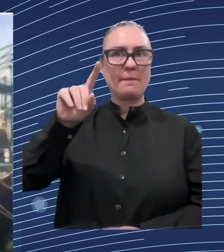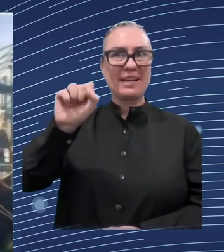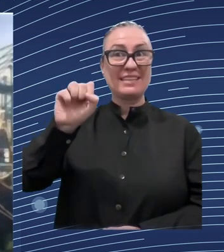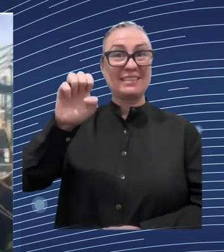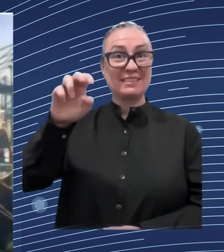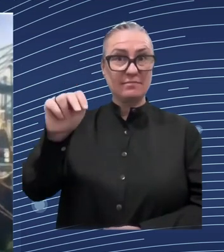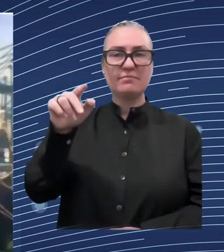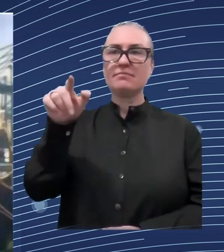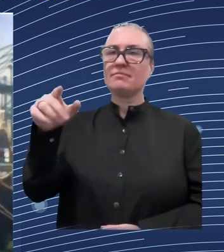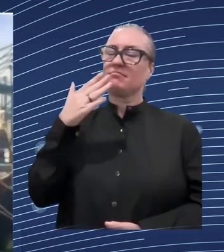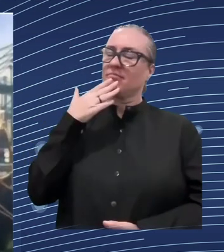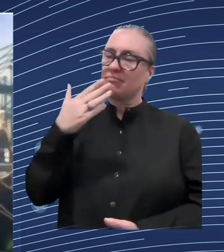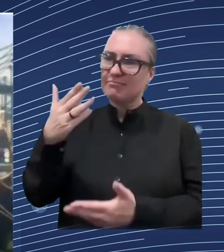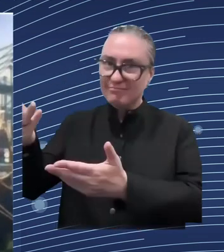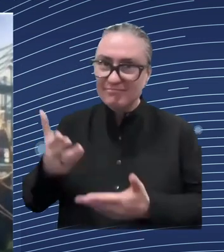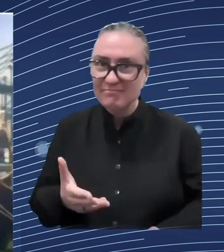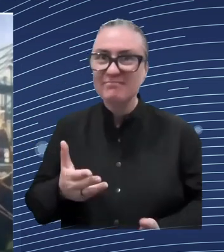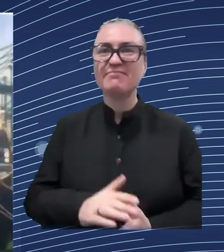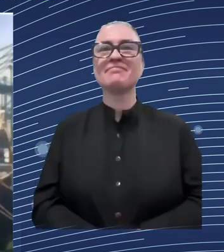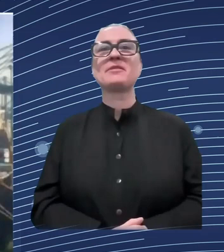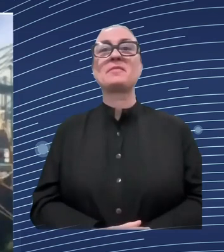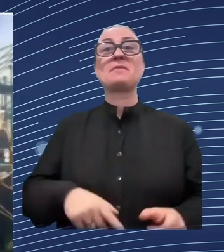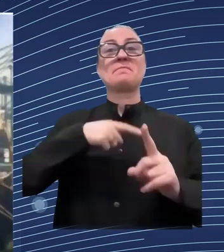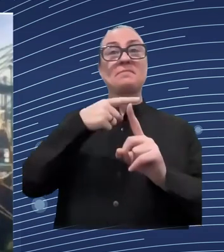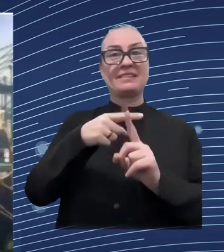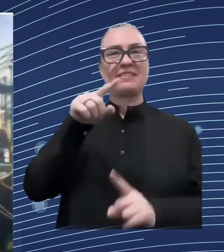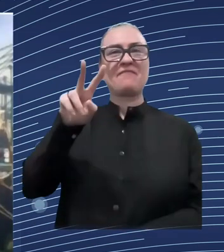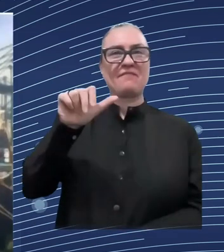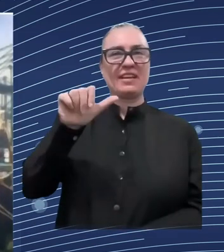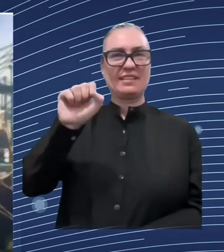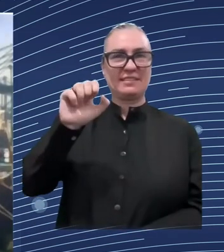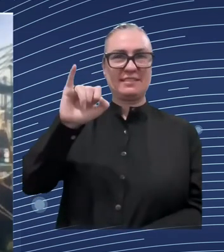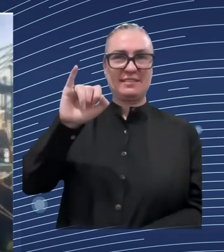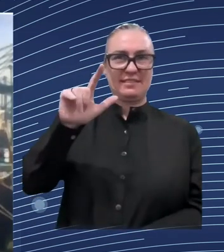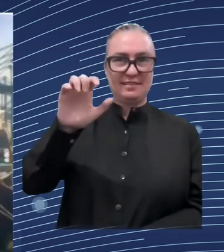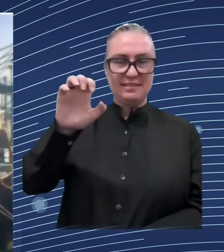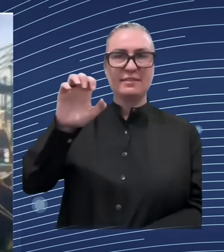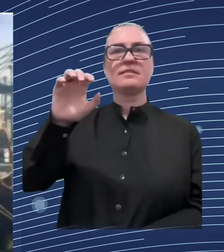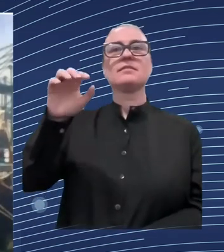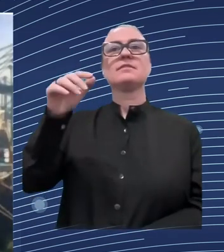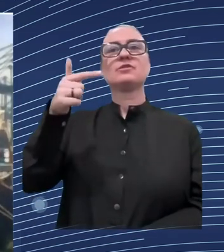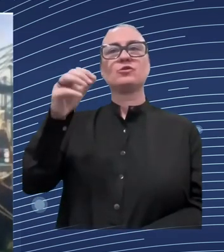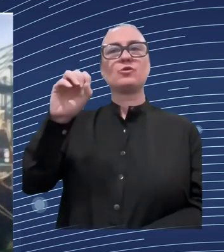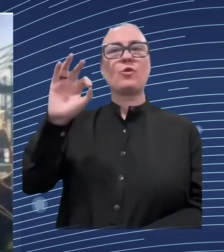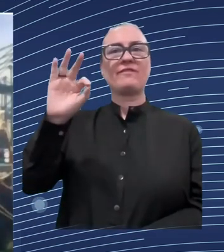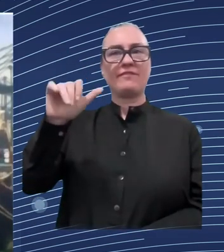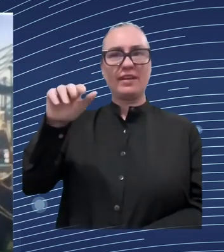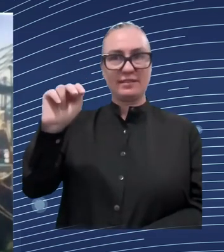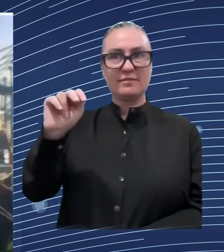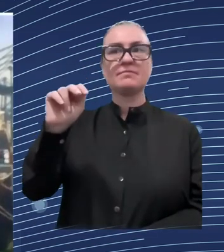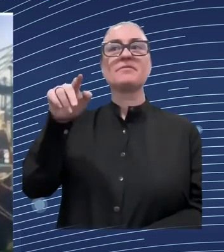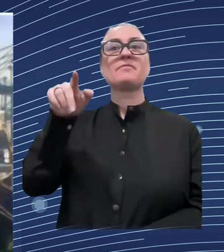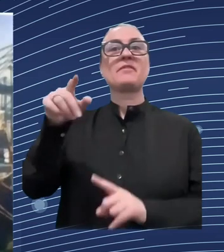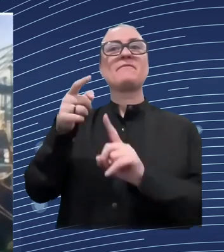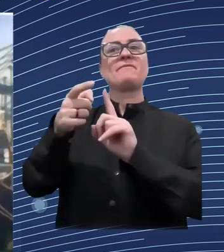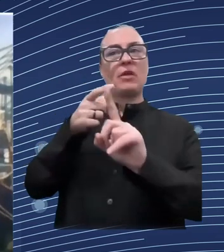emerging europe and also a very valued client of ebrd welcome uh he'll be toasty um dr pilly toasty we